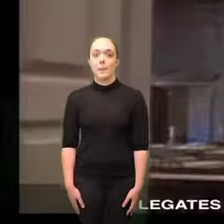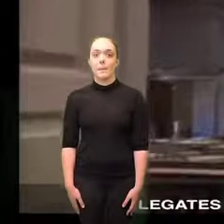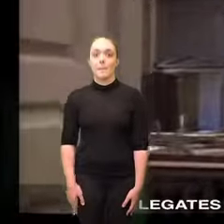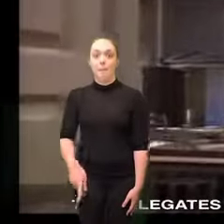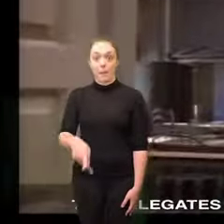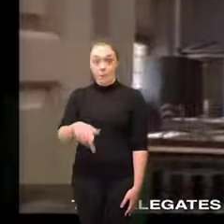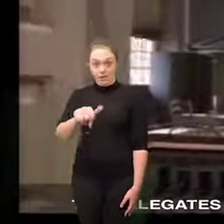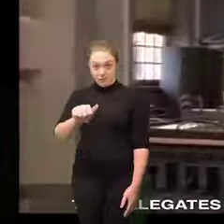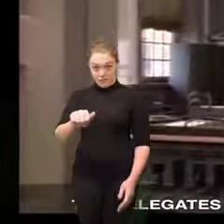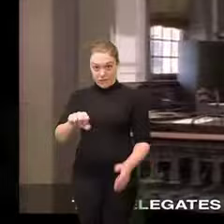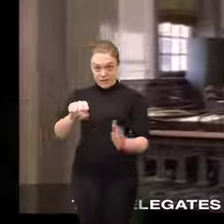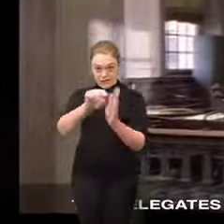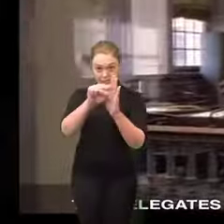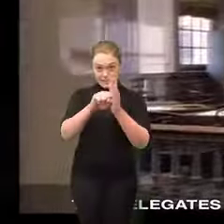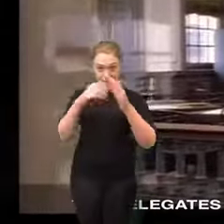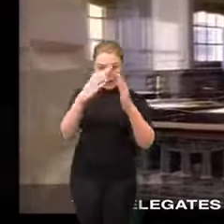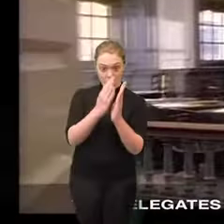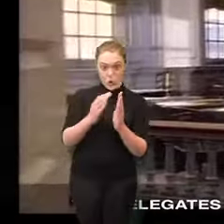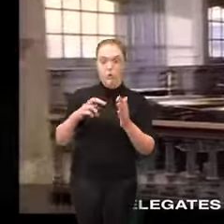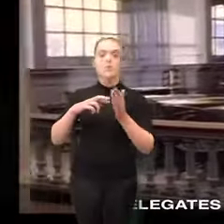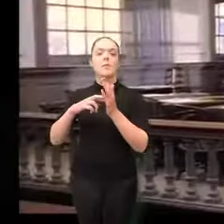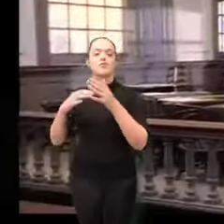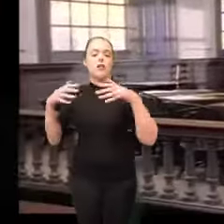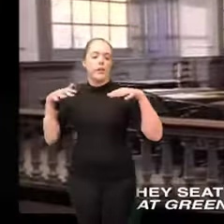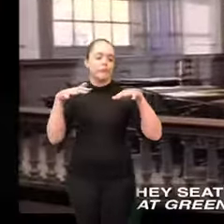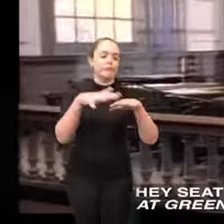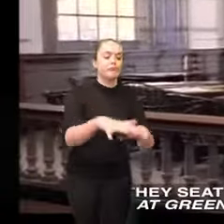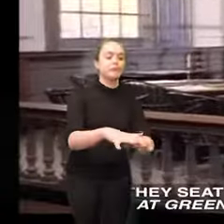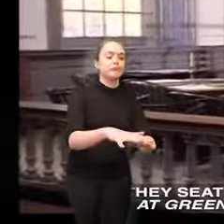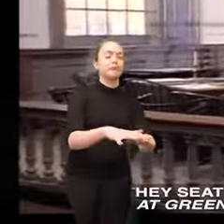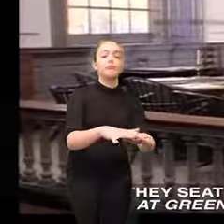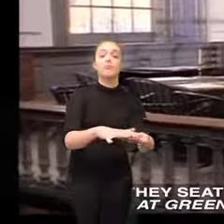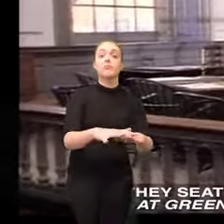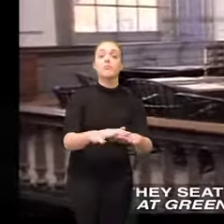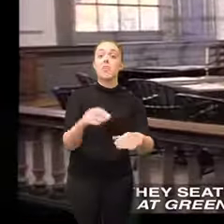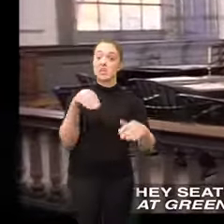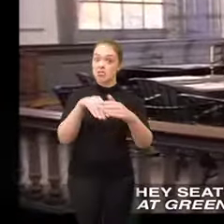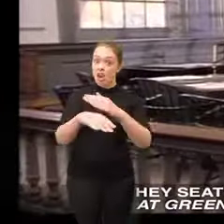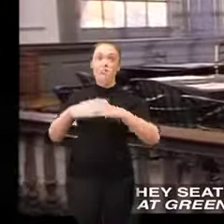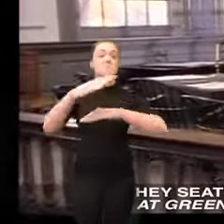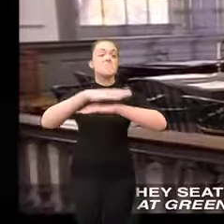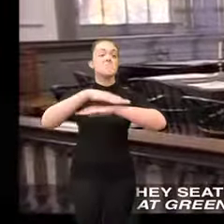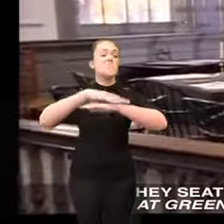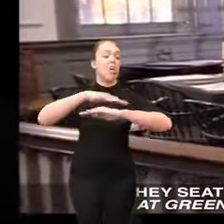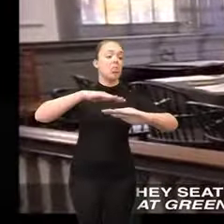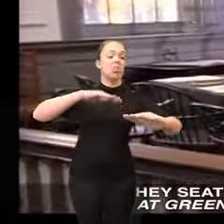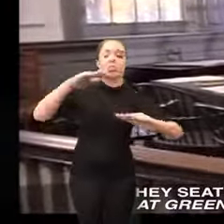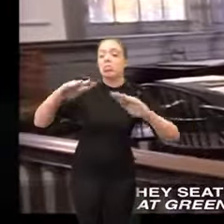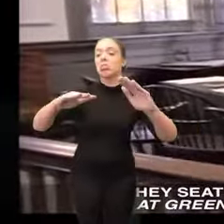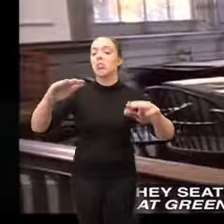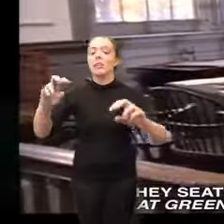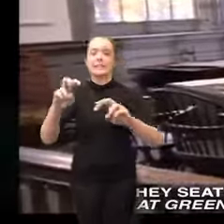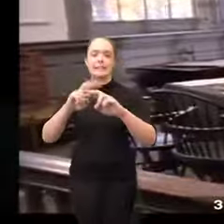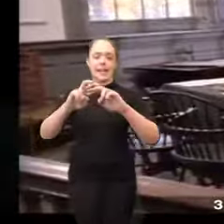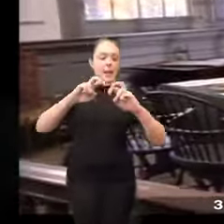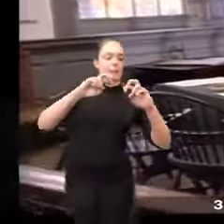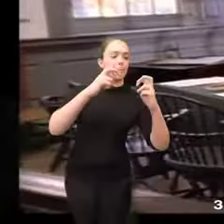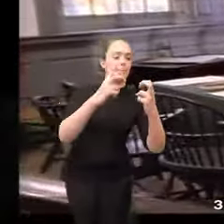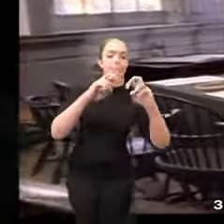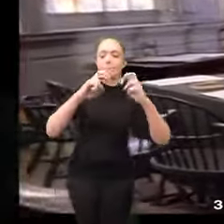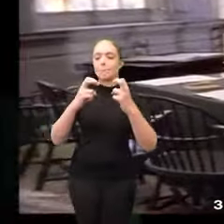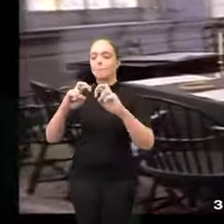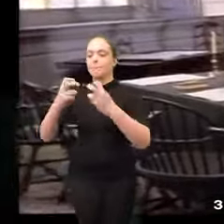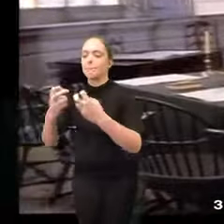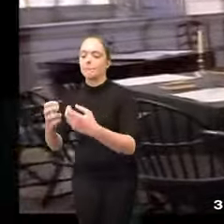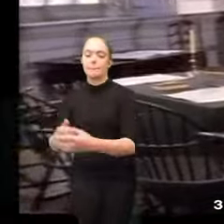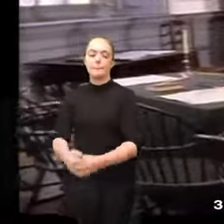the delegates troop into the Pennsylvania State House they seat themselves informally at green bays covered tables